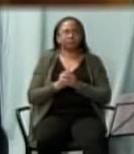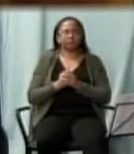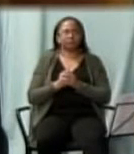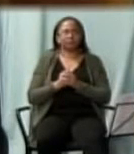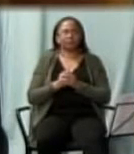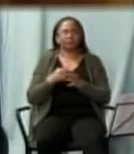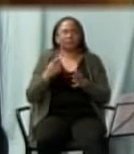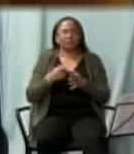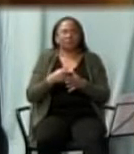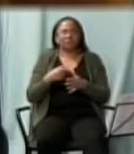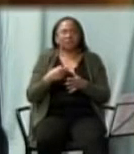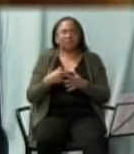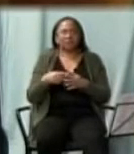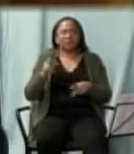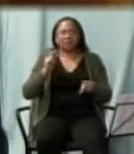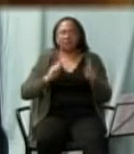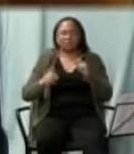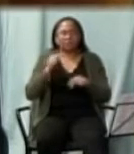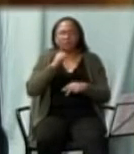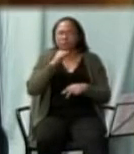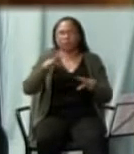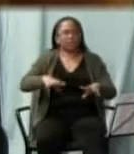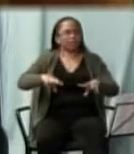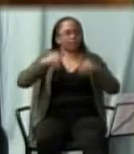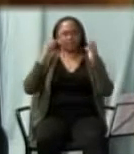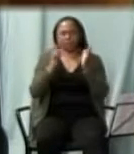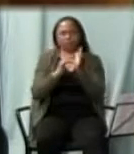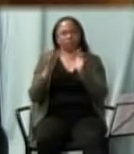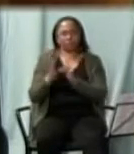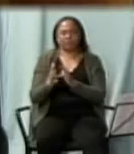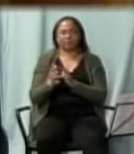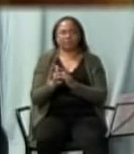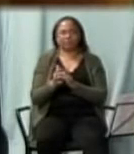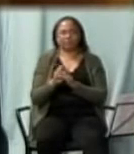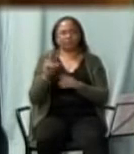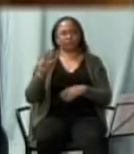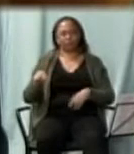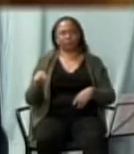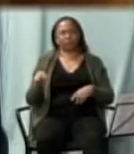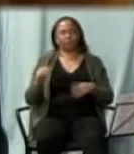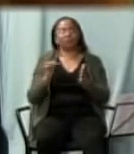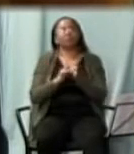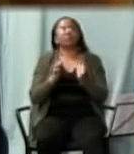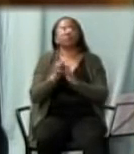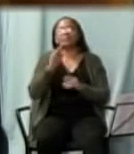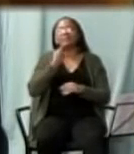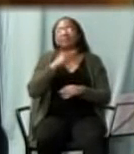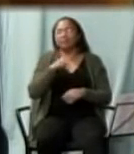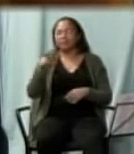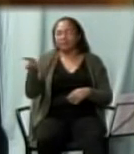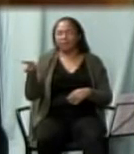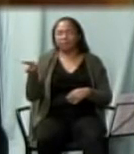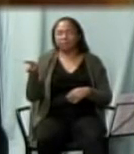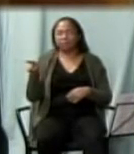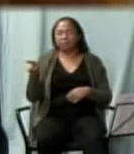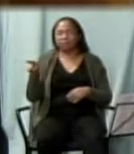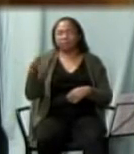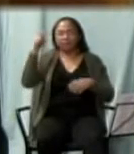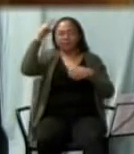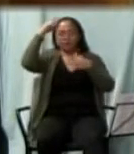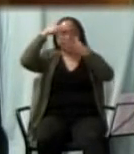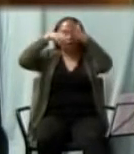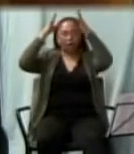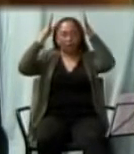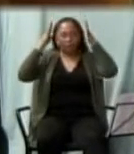they would not accept him. And Jesus said to them, A prophet